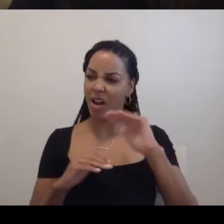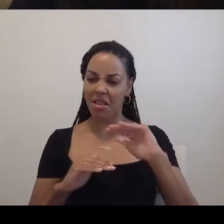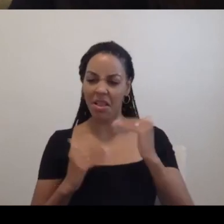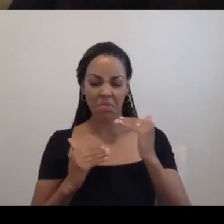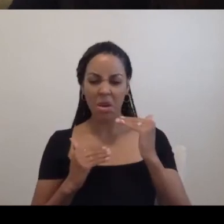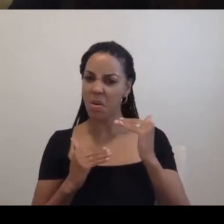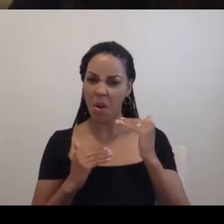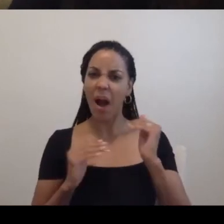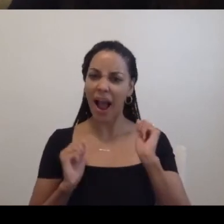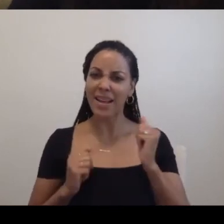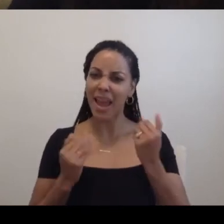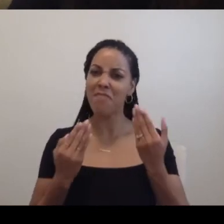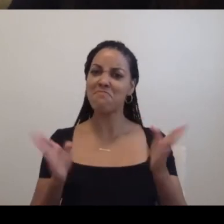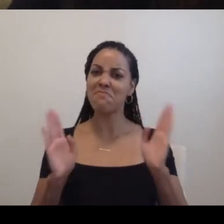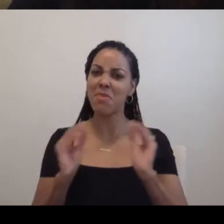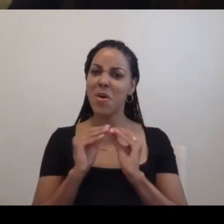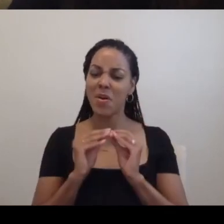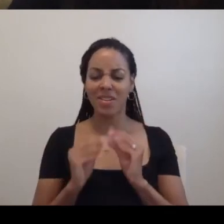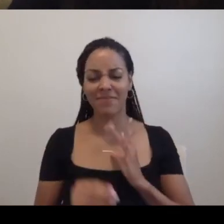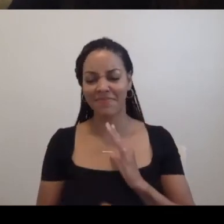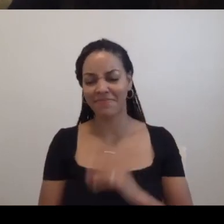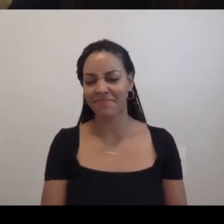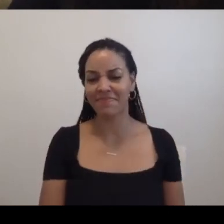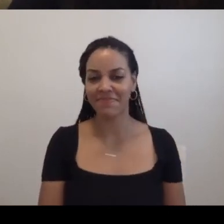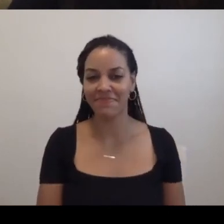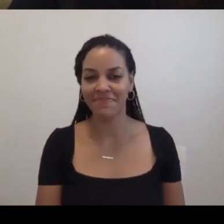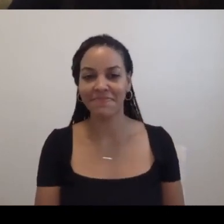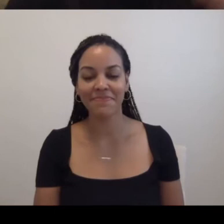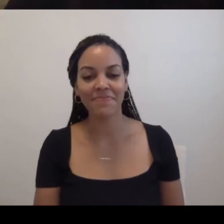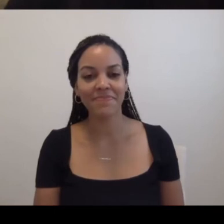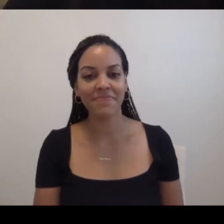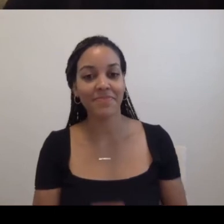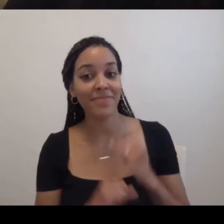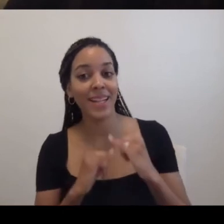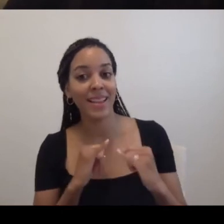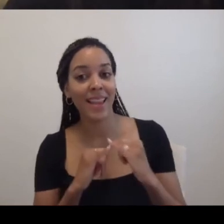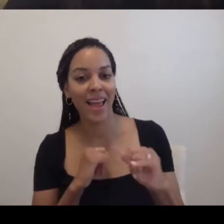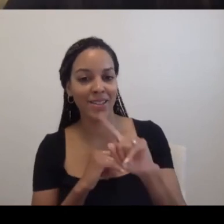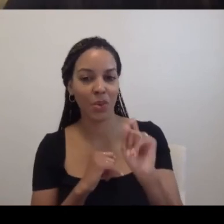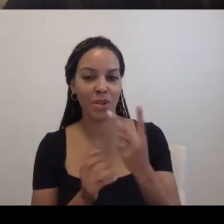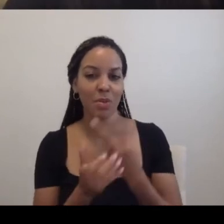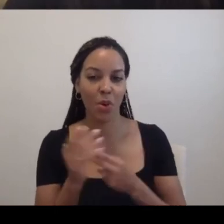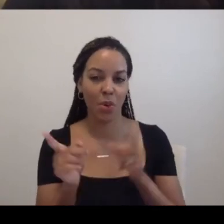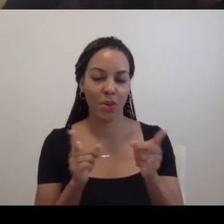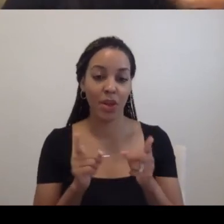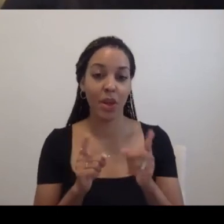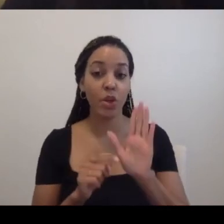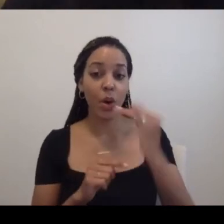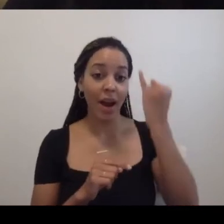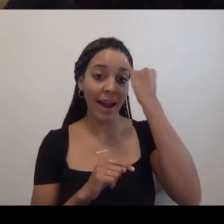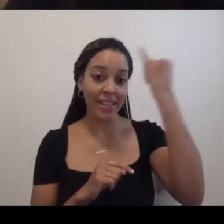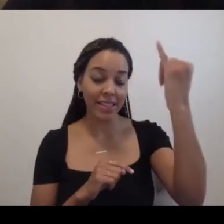No. Yeah. Um, and our last question for both of you, how has your ideas